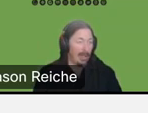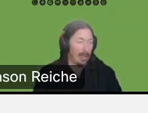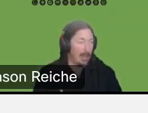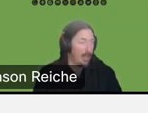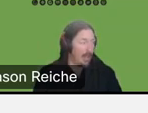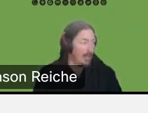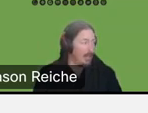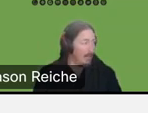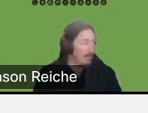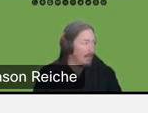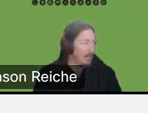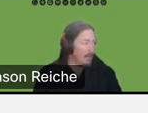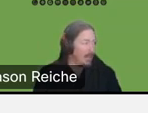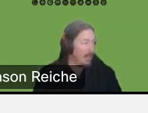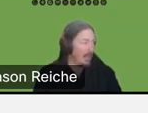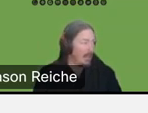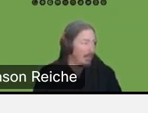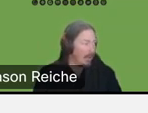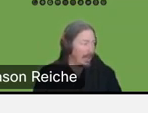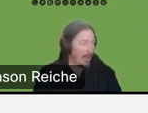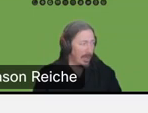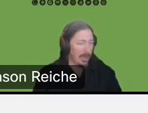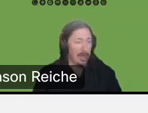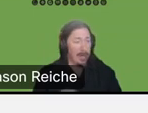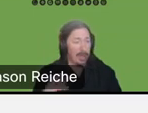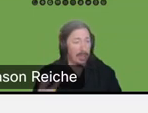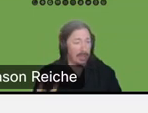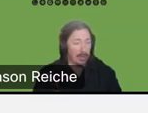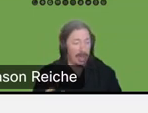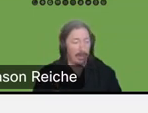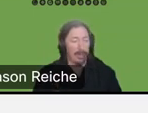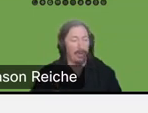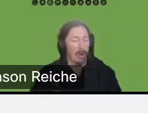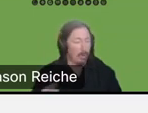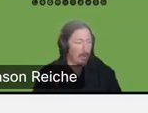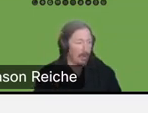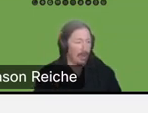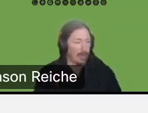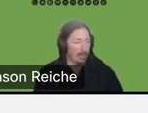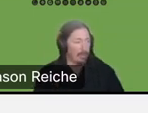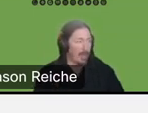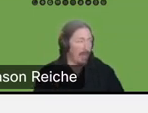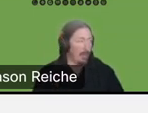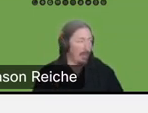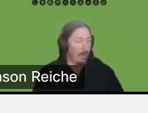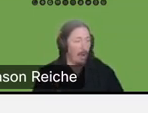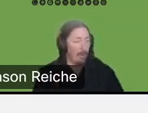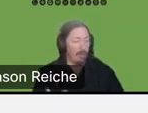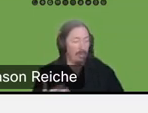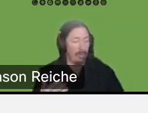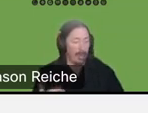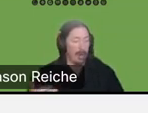and really you need to make sure that when you are working with these groups that you know